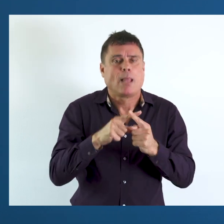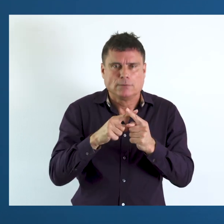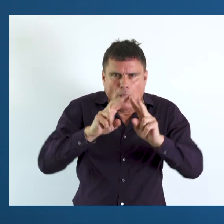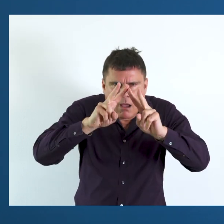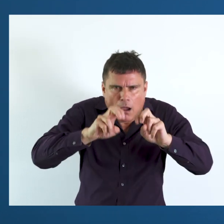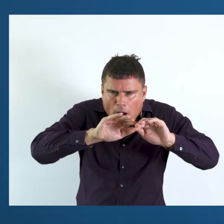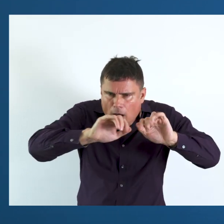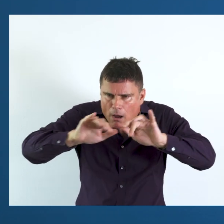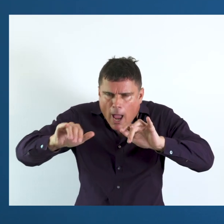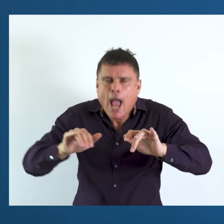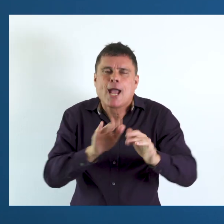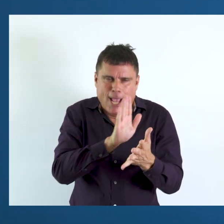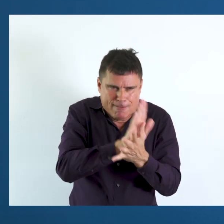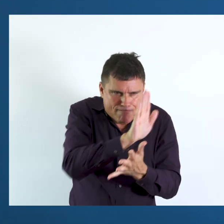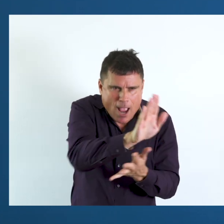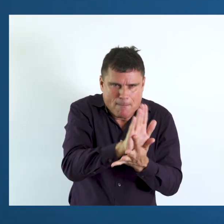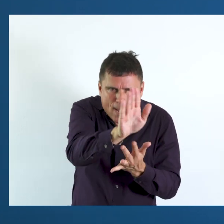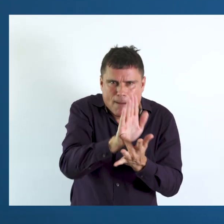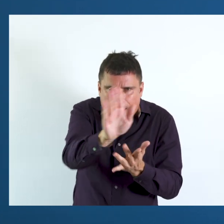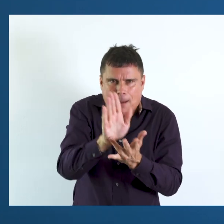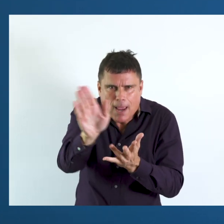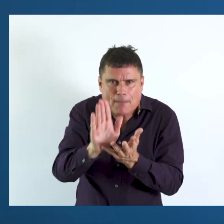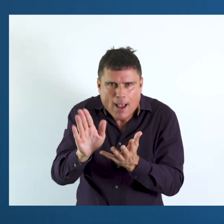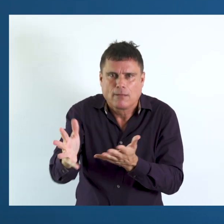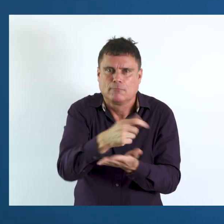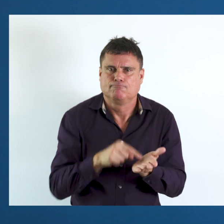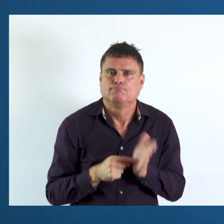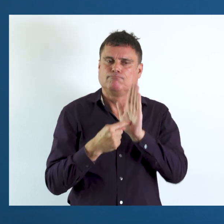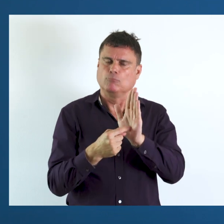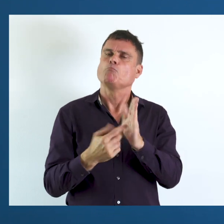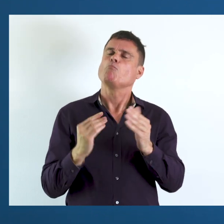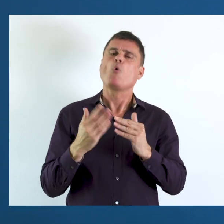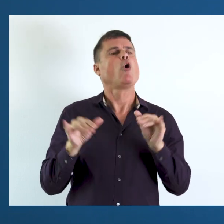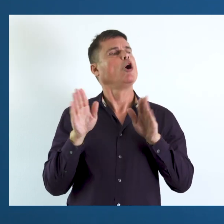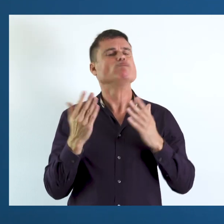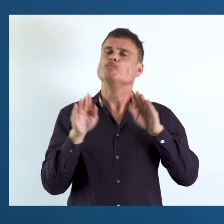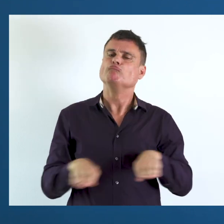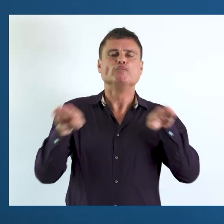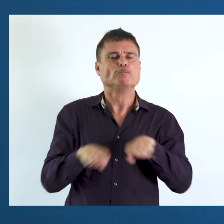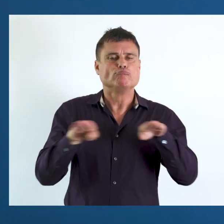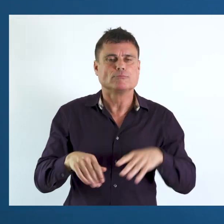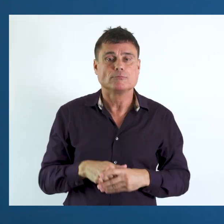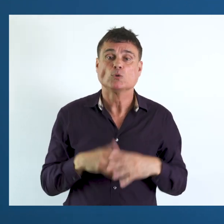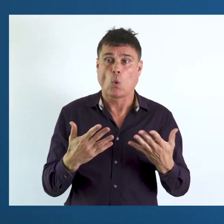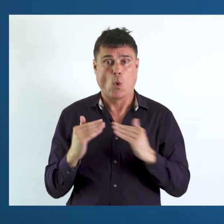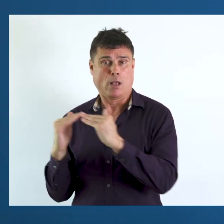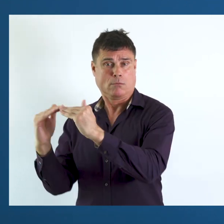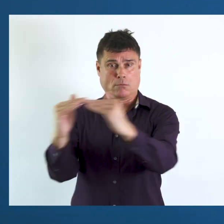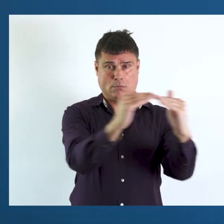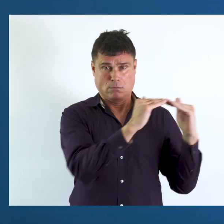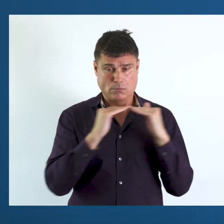so that data disaggregation, data collection, and data disaggregation happens on a routine basis.